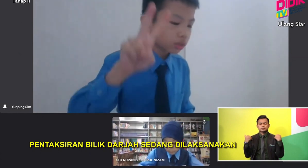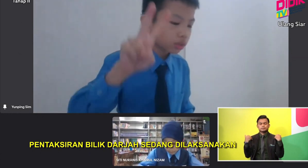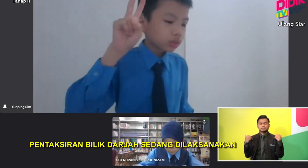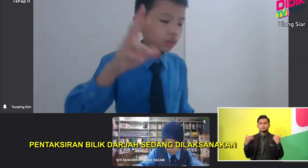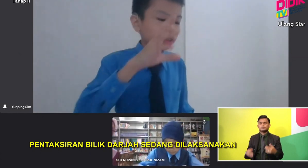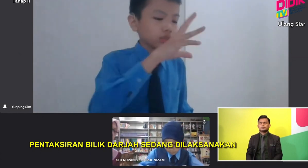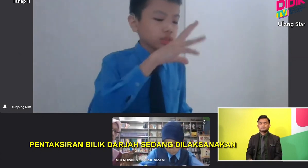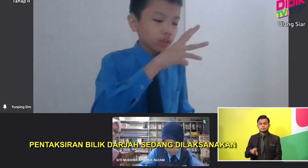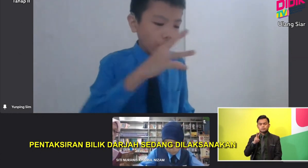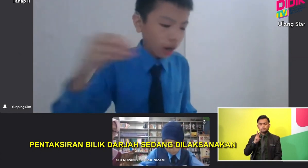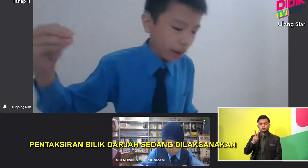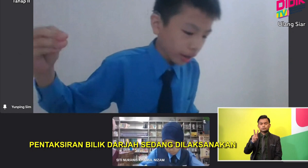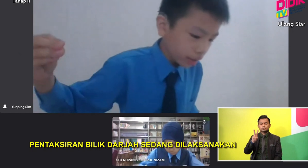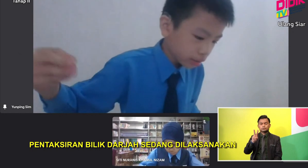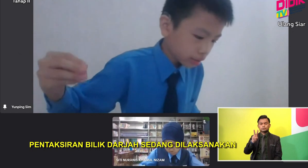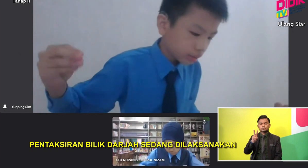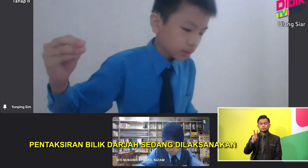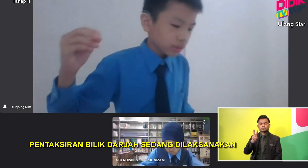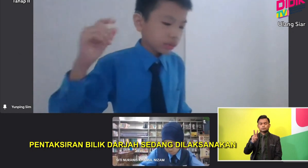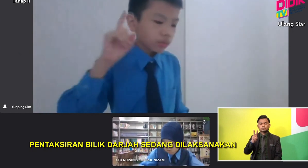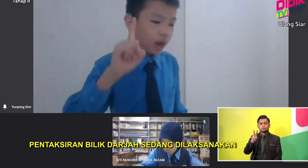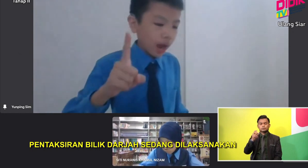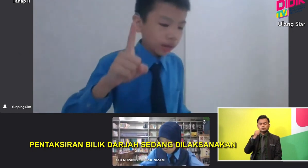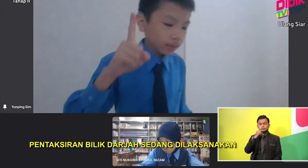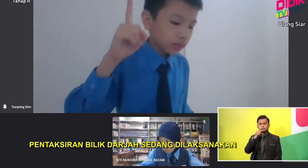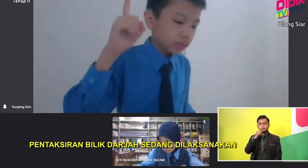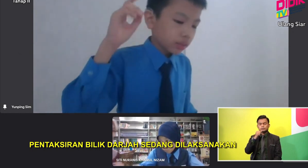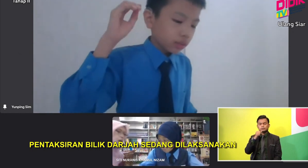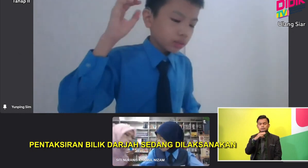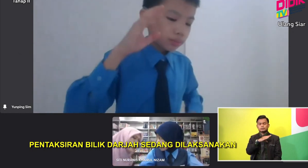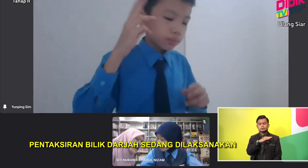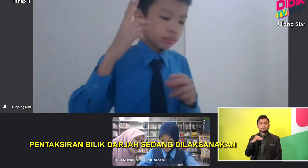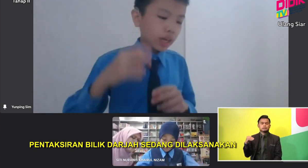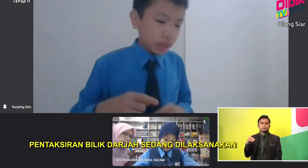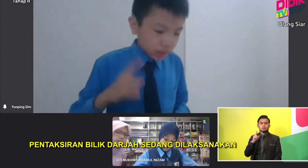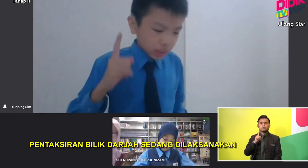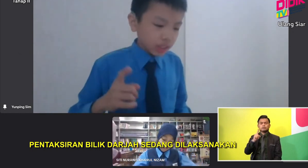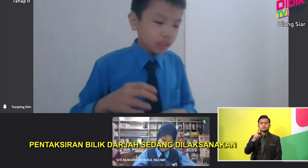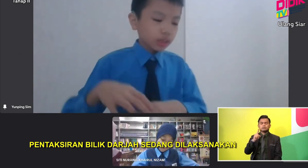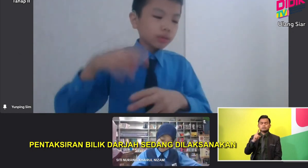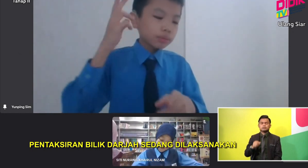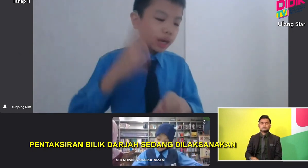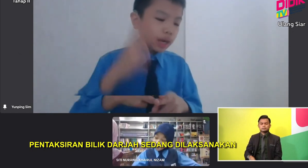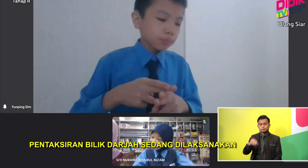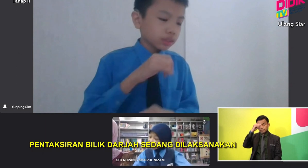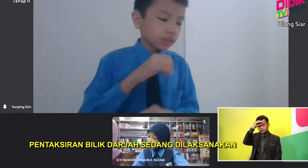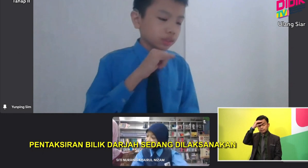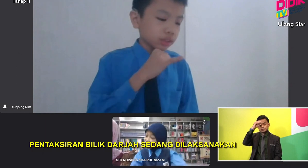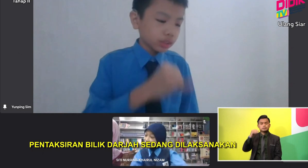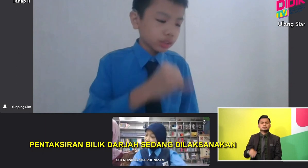Two. Sister and. One. Okay. Brother.